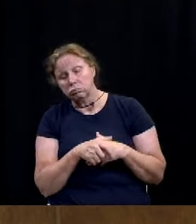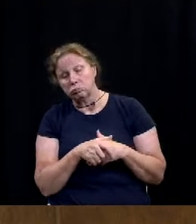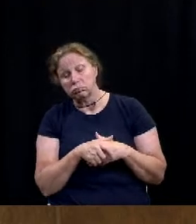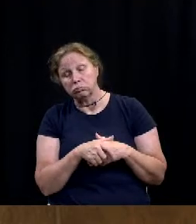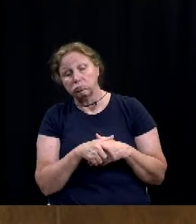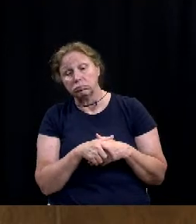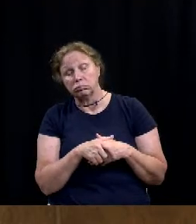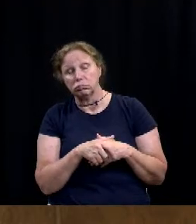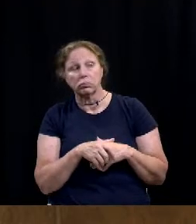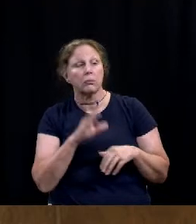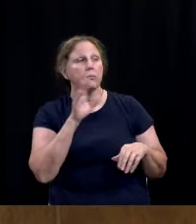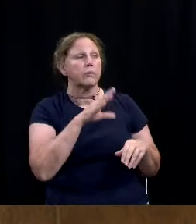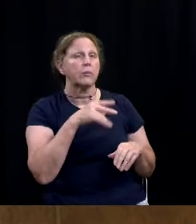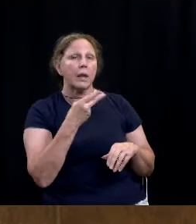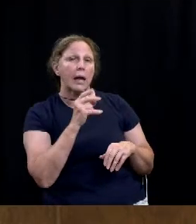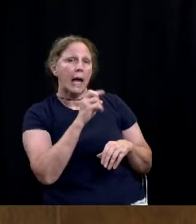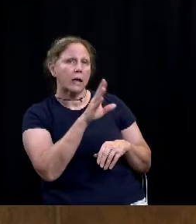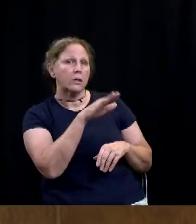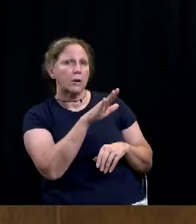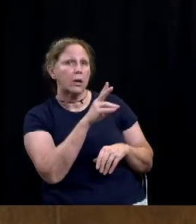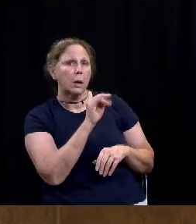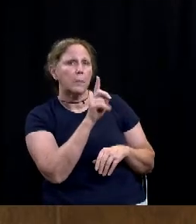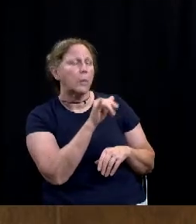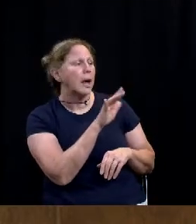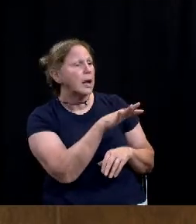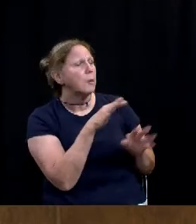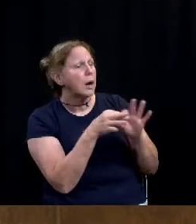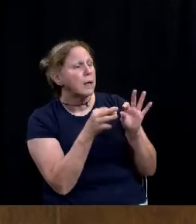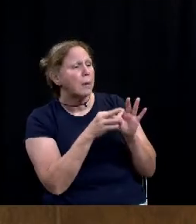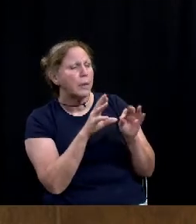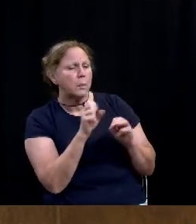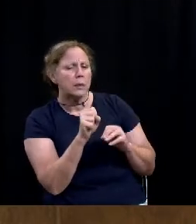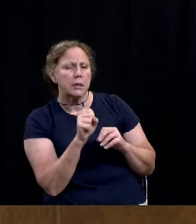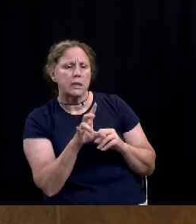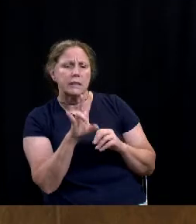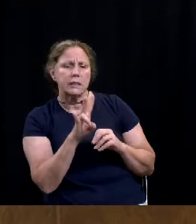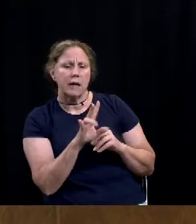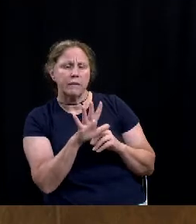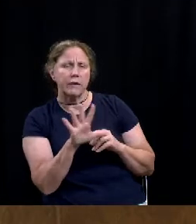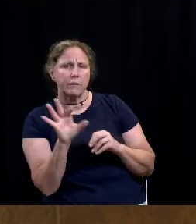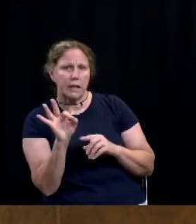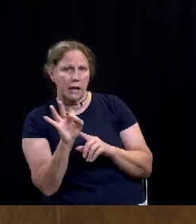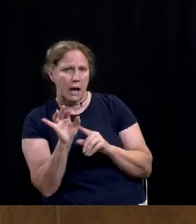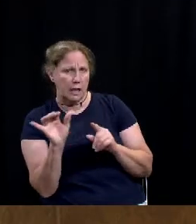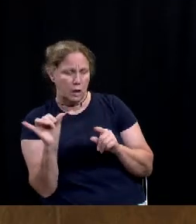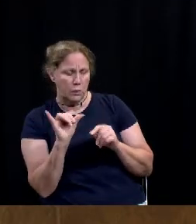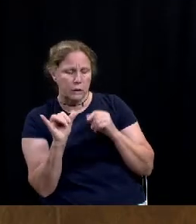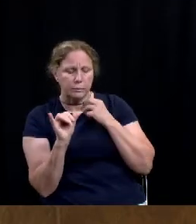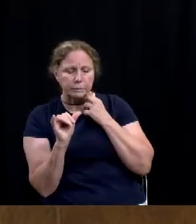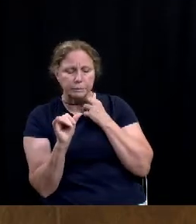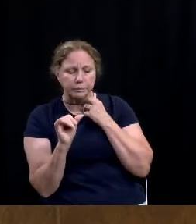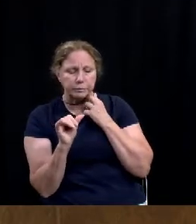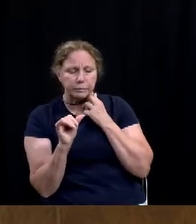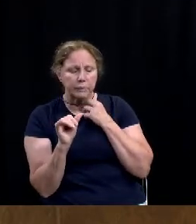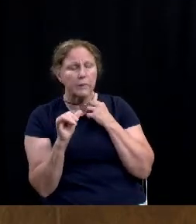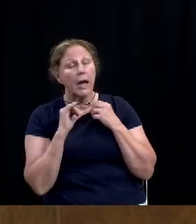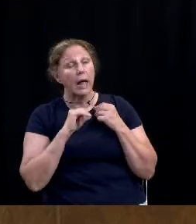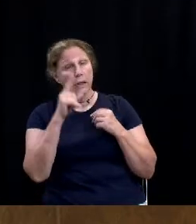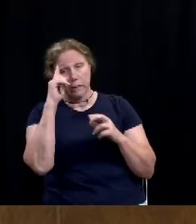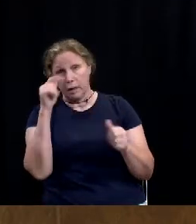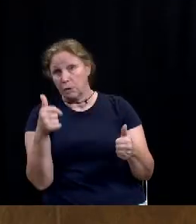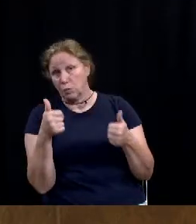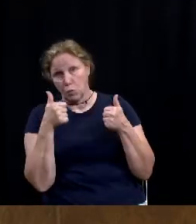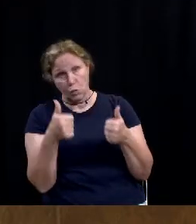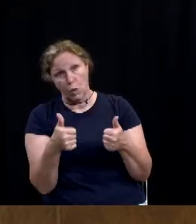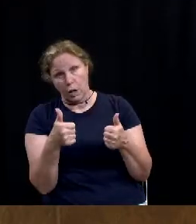Hey, Bradley, this is Hector. also want to comment on Resolution 759. First of all, I think it's great that this